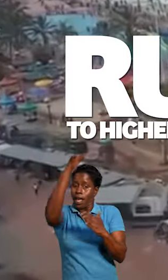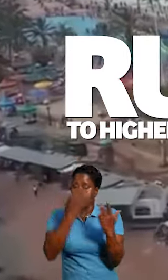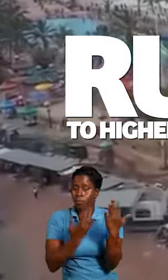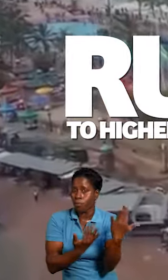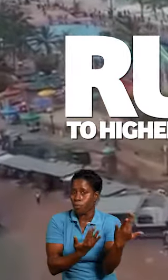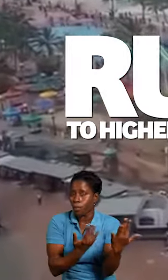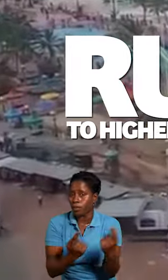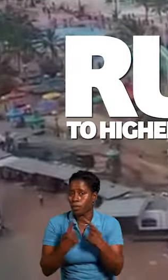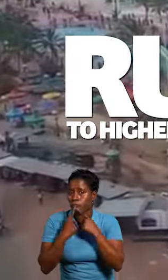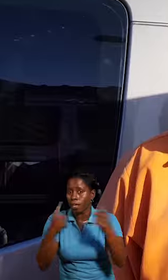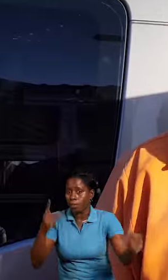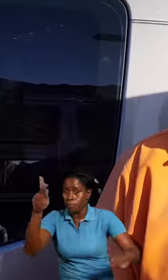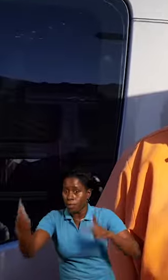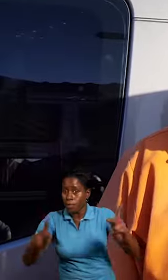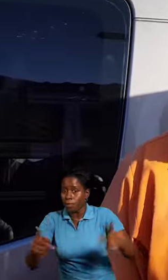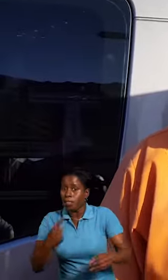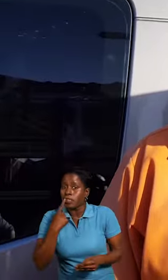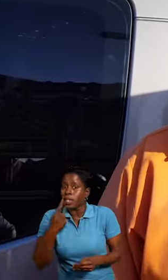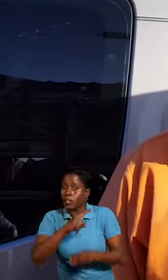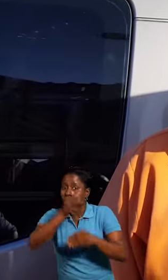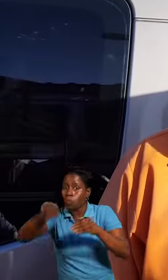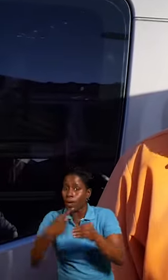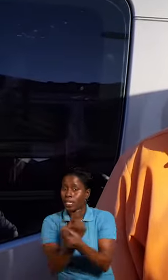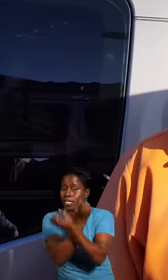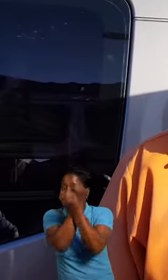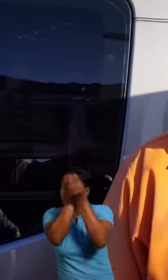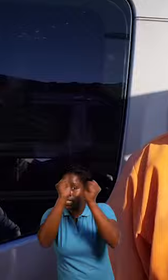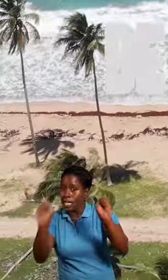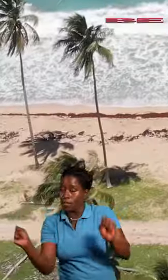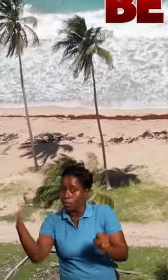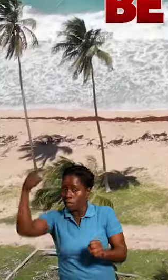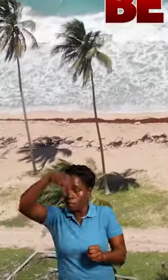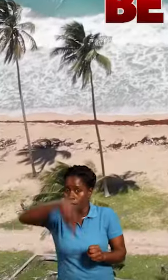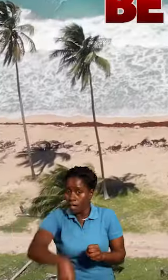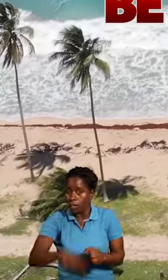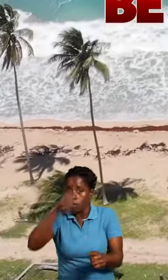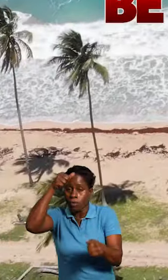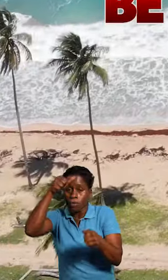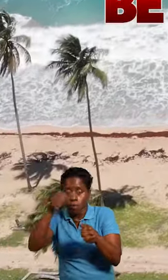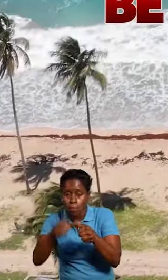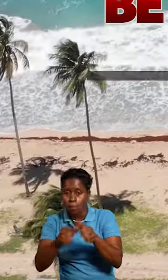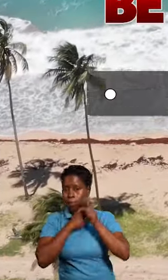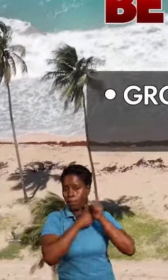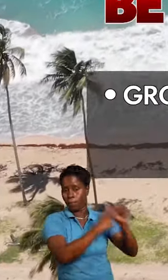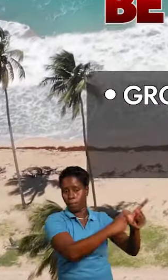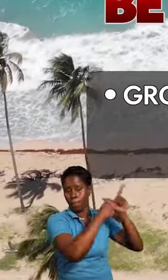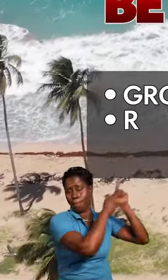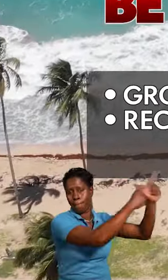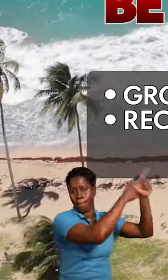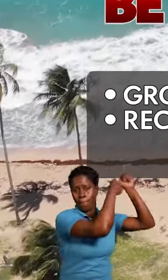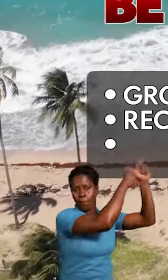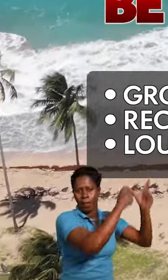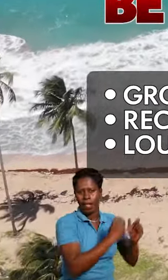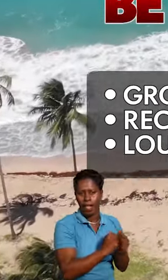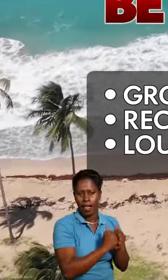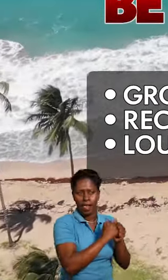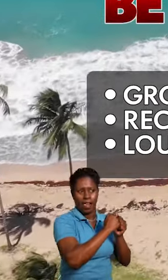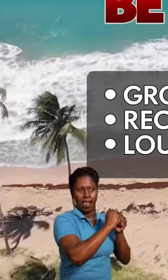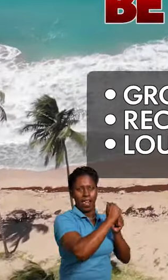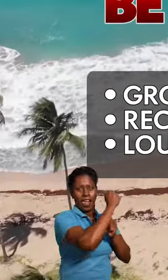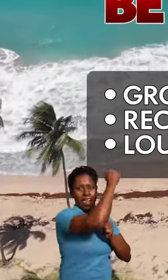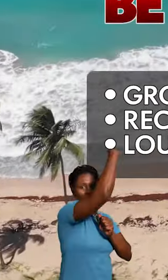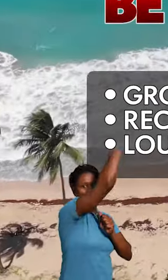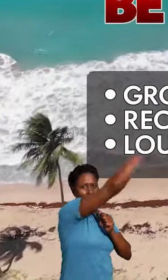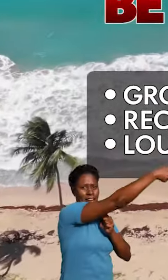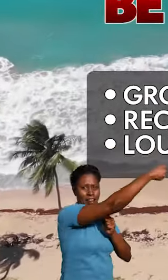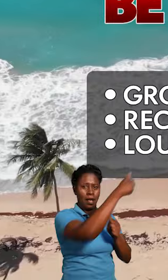return. Remember, run, run, run to higher ground. Be tsunami smart, learn the natural warning signs of a tsunami. There